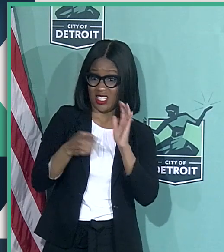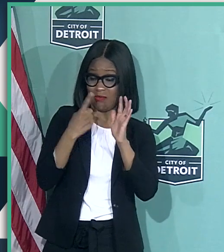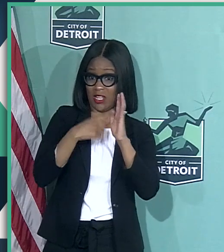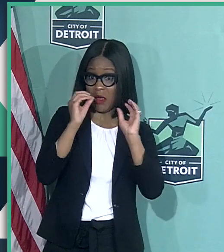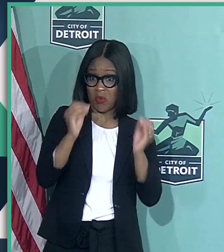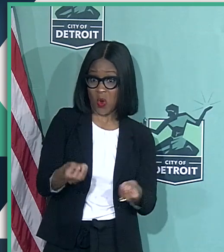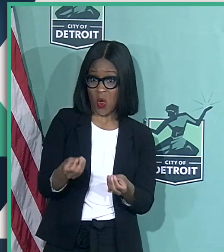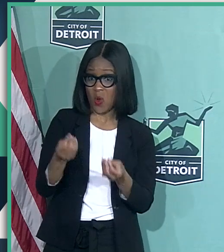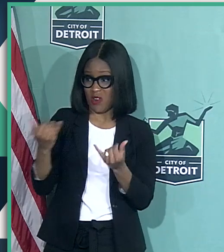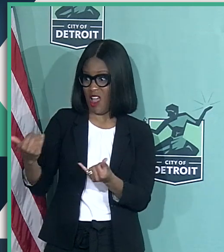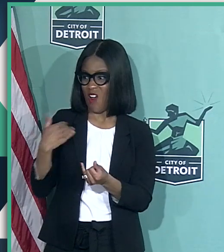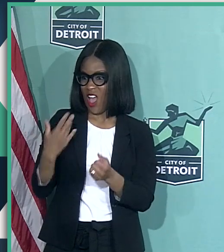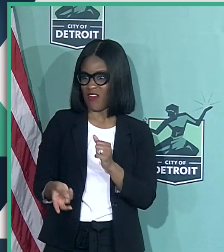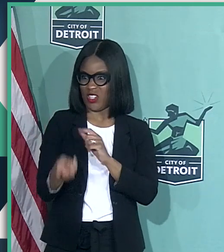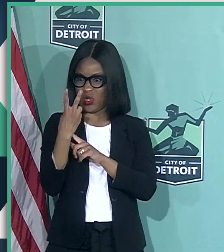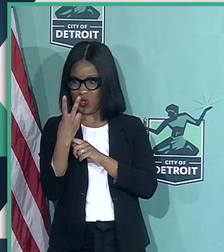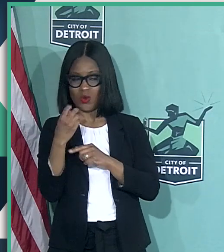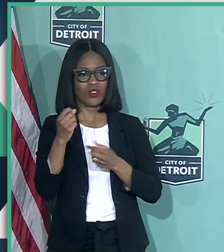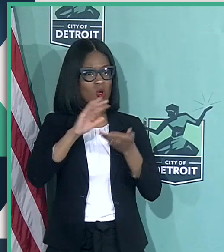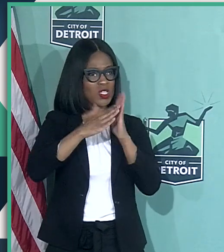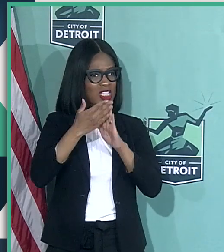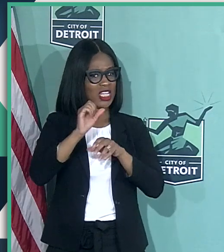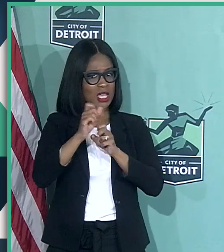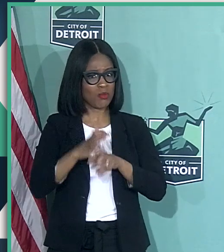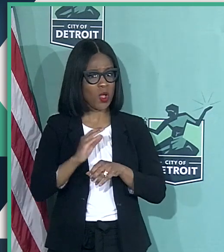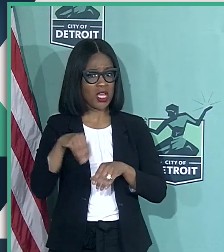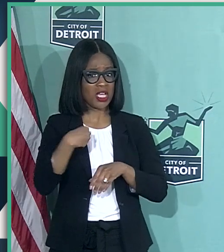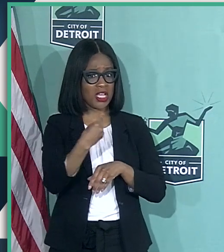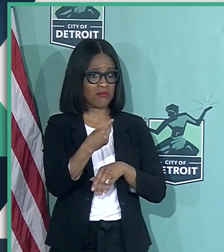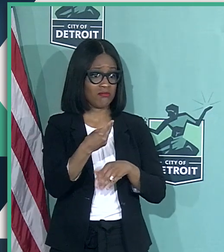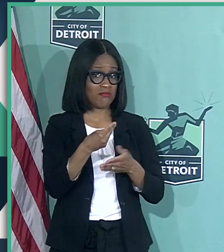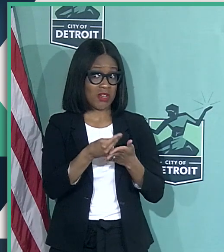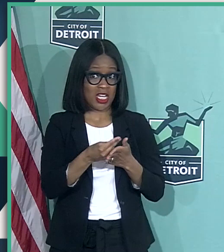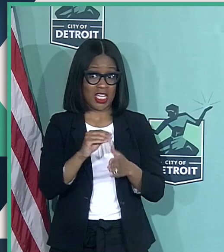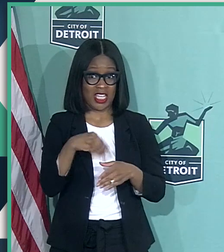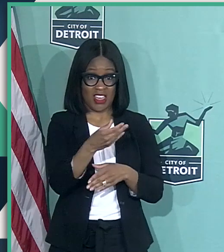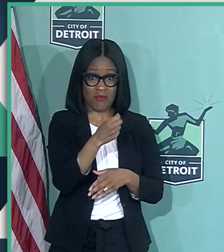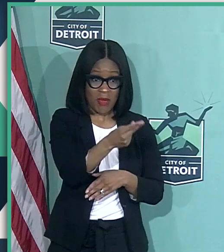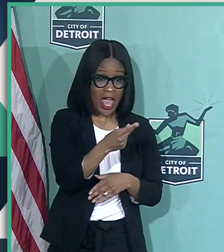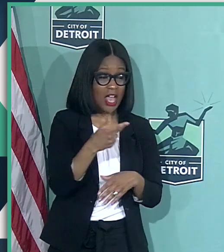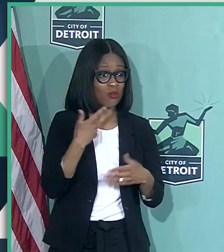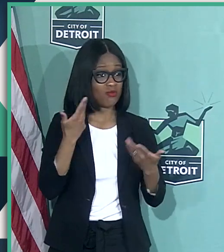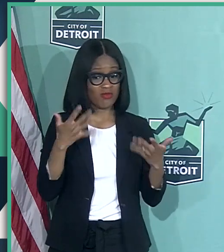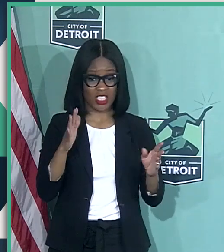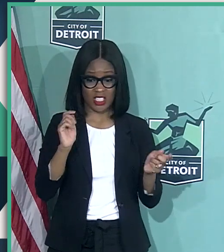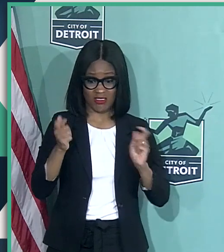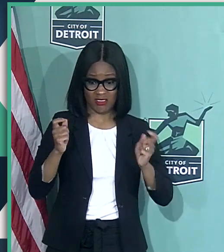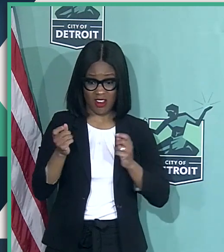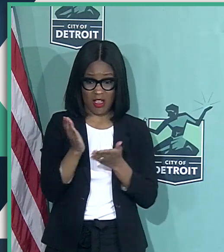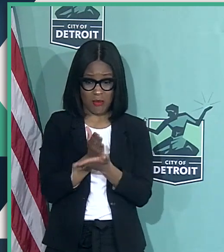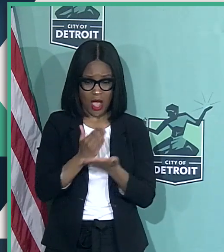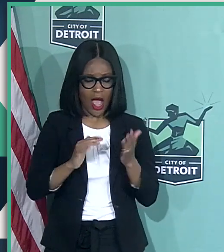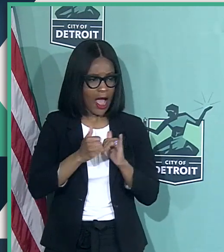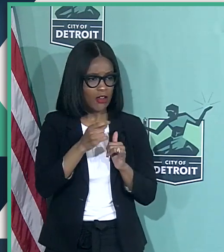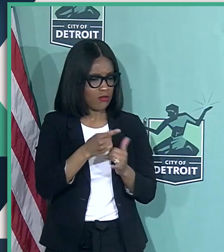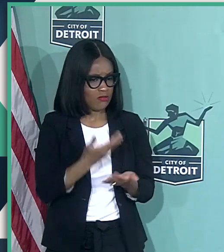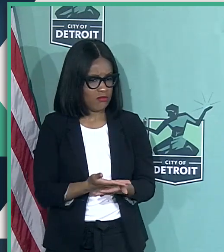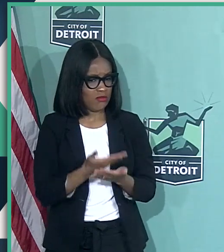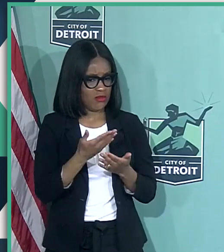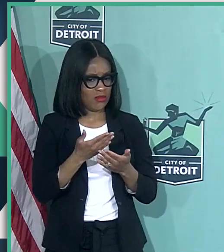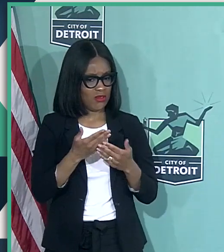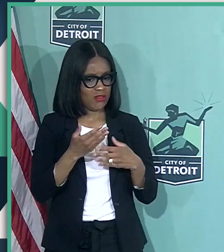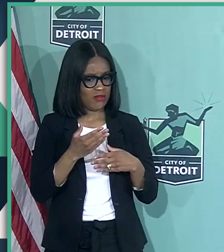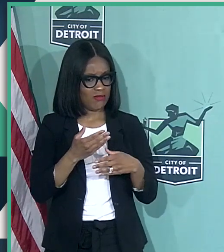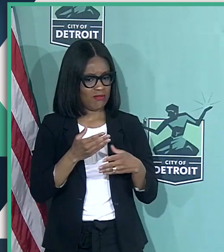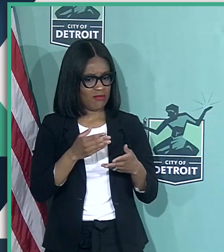City employees are giving back some money. We have budget adjustments. How do you justify the expense of another deputy